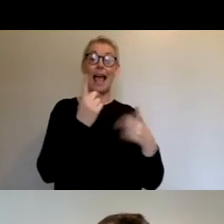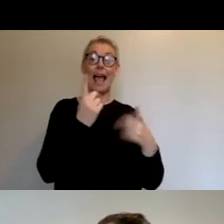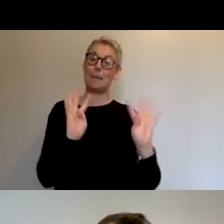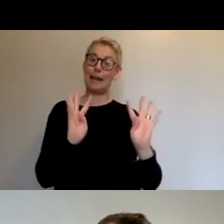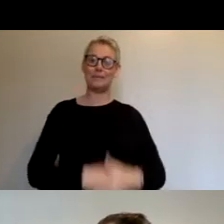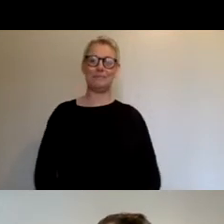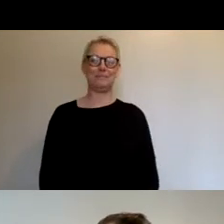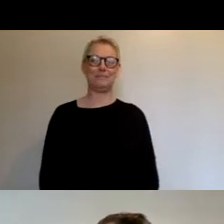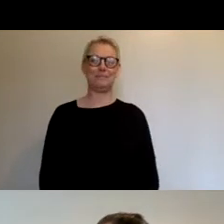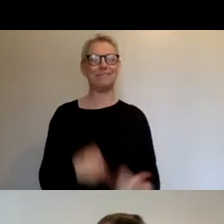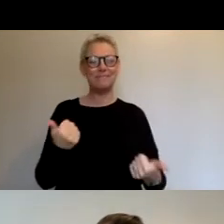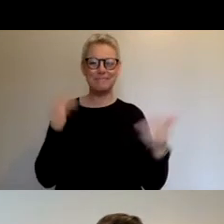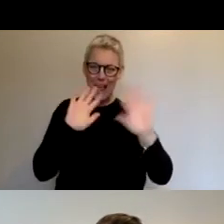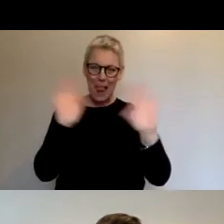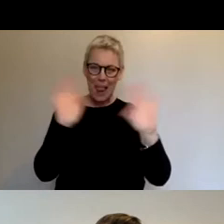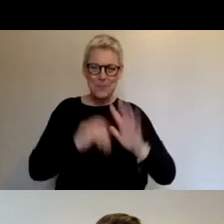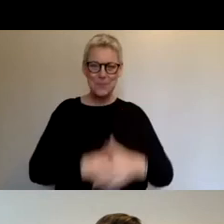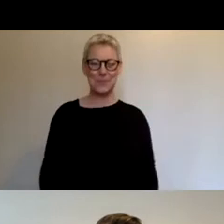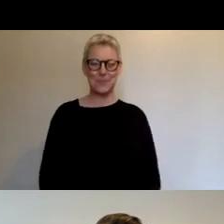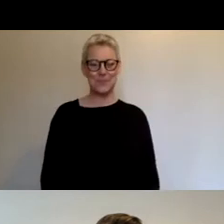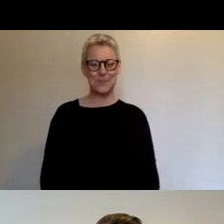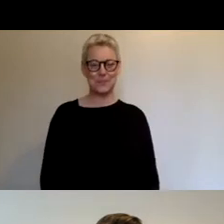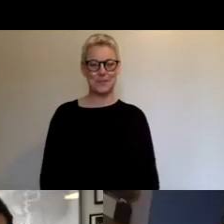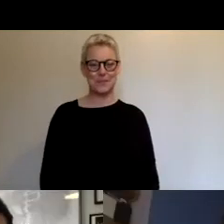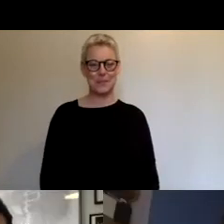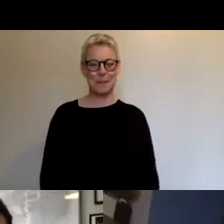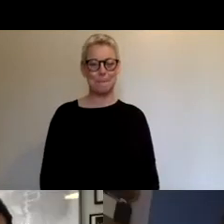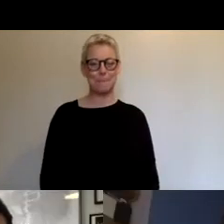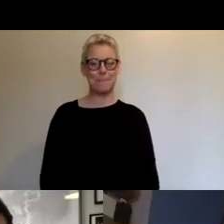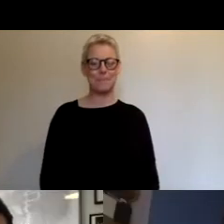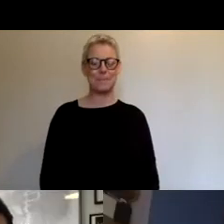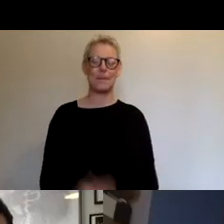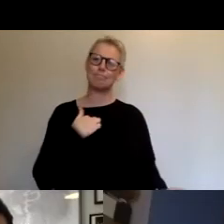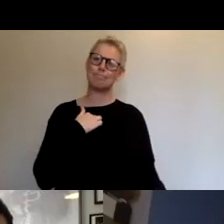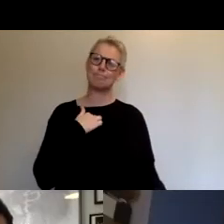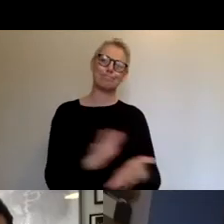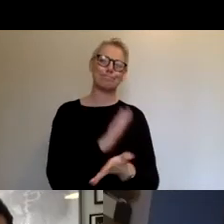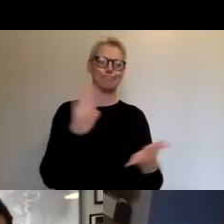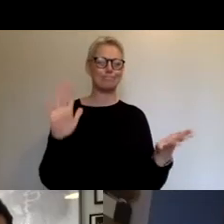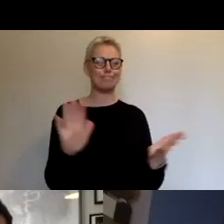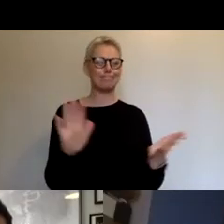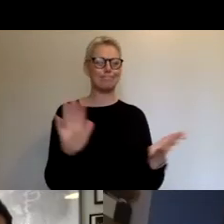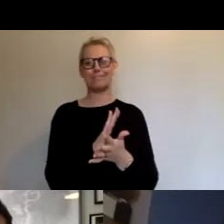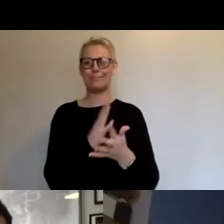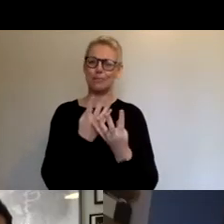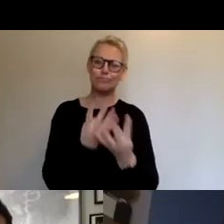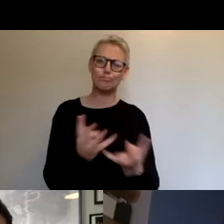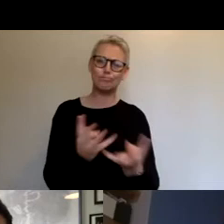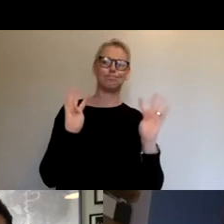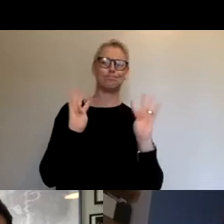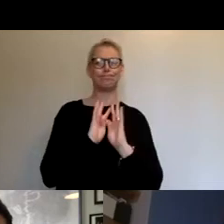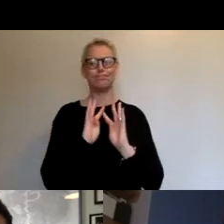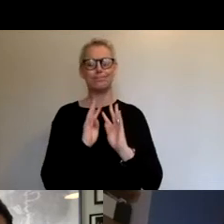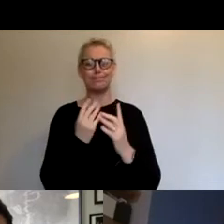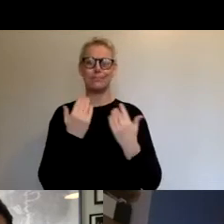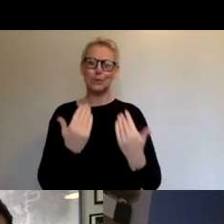Hello, everyone. It's a real pleasure to come together today to kind of remember and think through and start